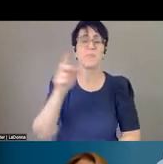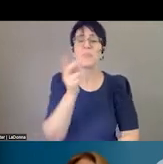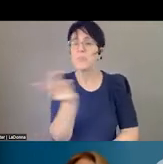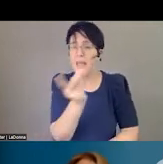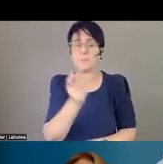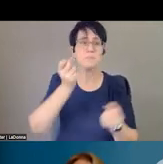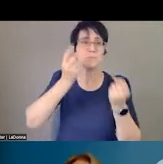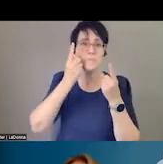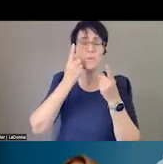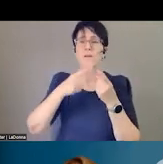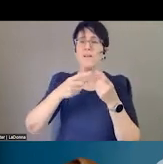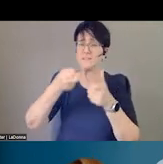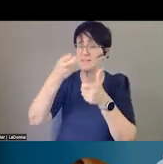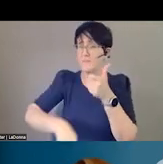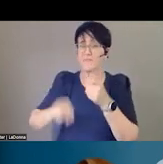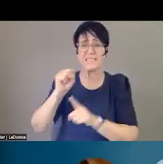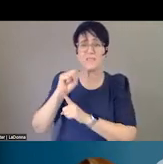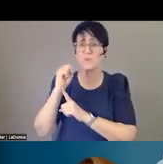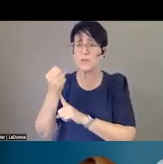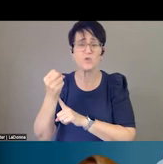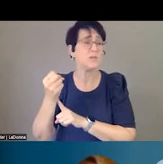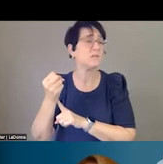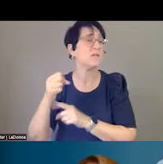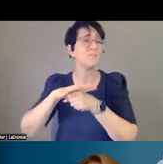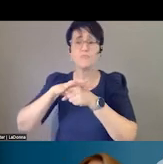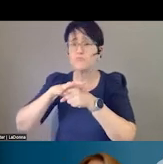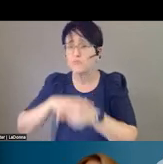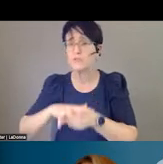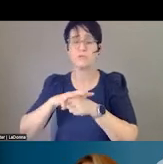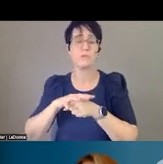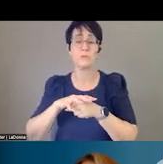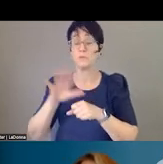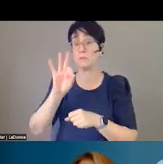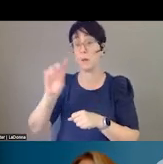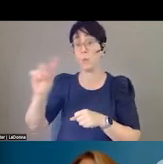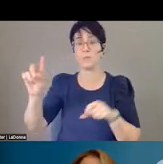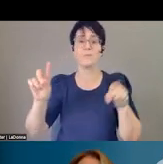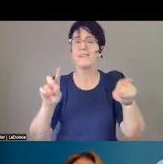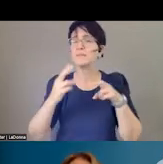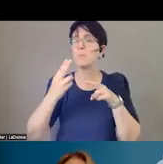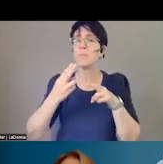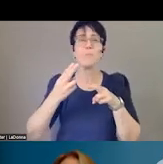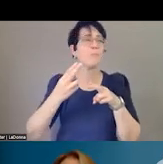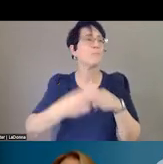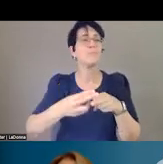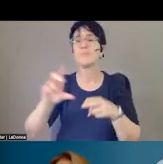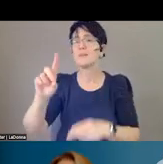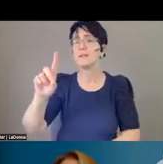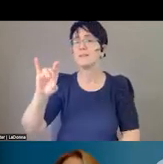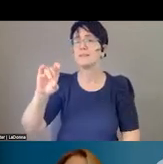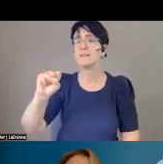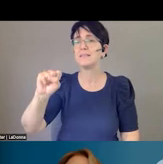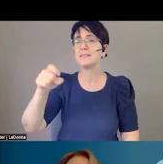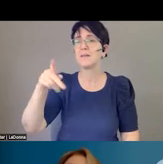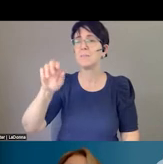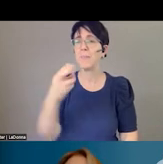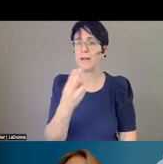under incredible pressure. You know, you've got the 911 system, which is kind of a dispatch model. And you have 988, which is